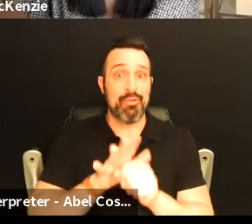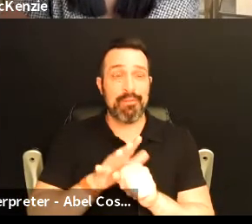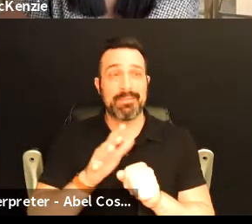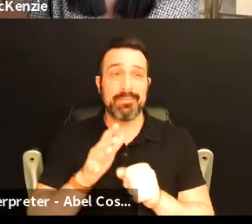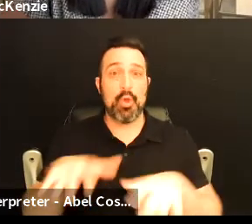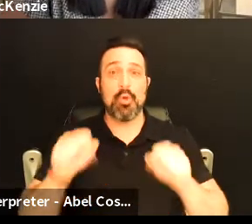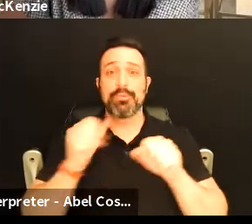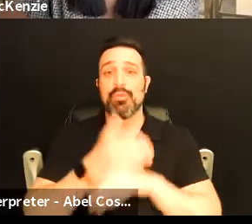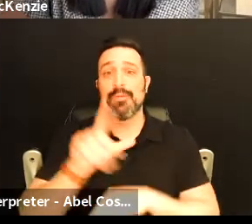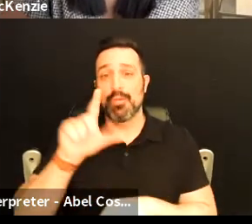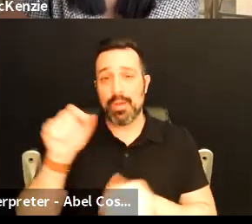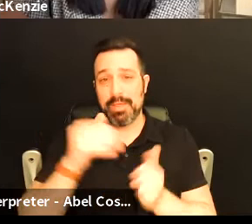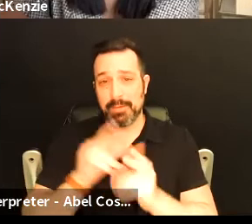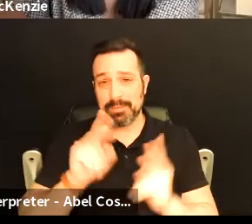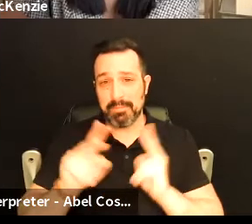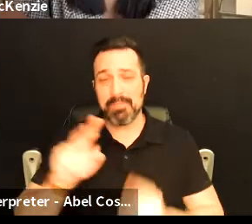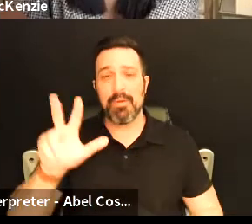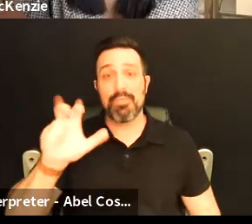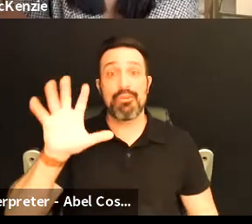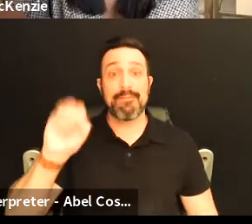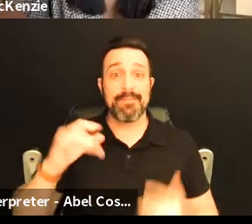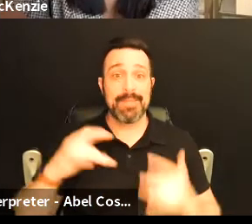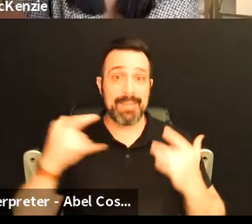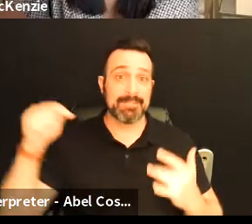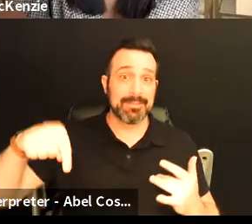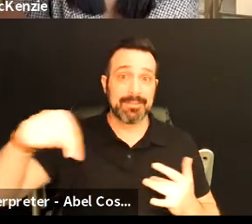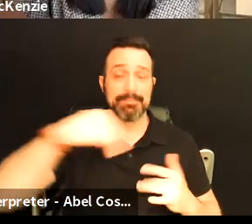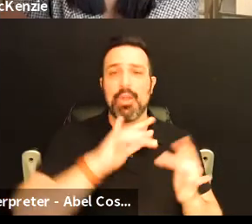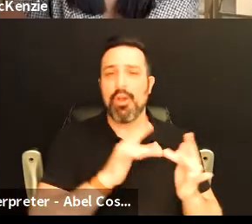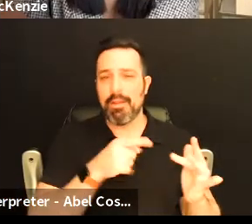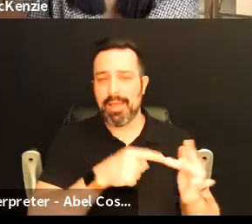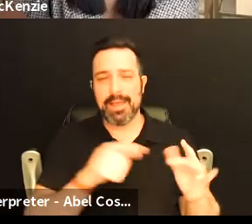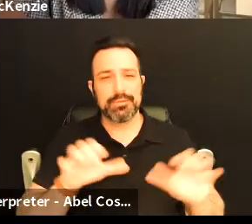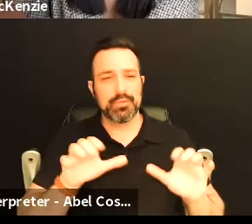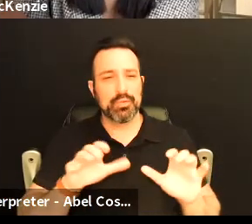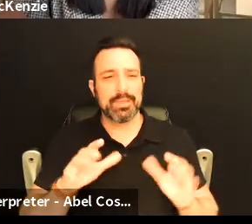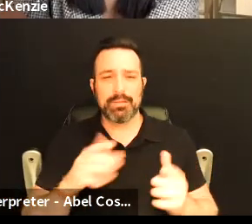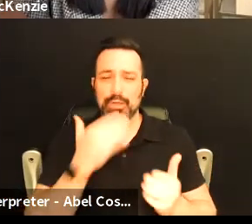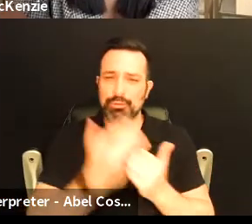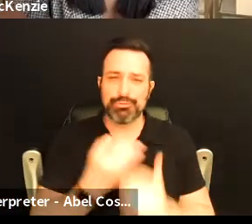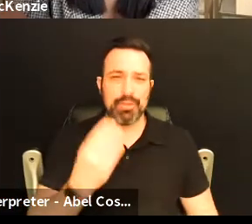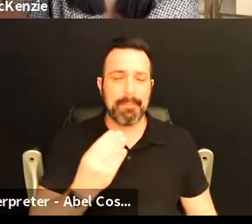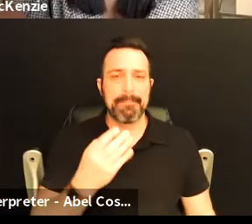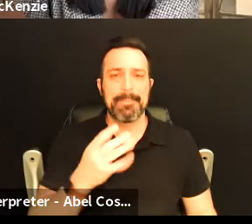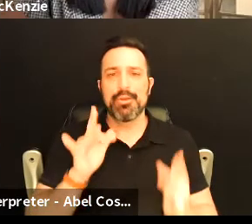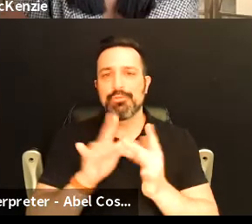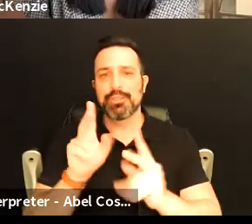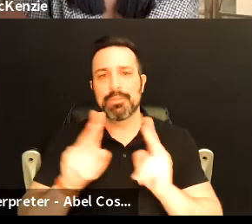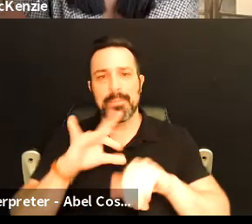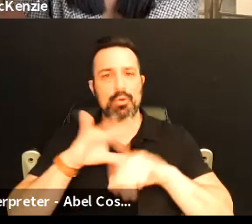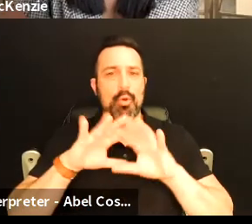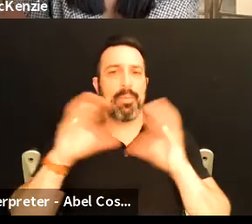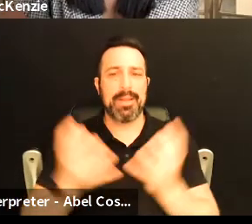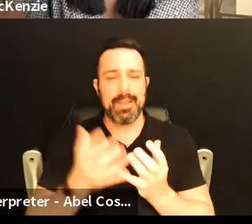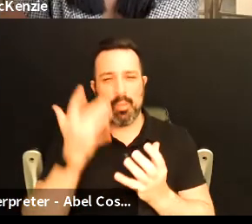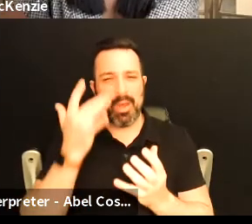20,000 people at 350 events and online is doing just as good of a job reaching people globally because